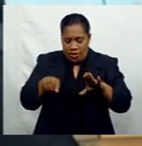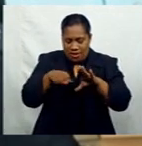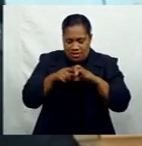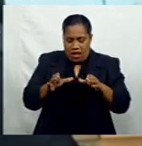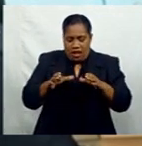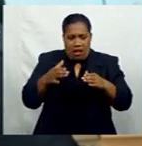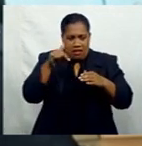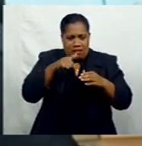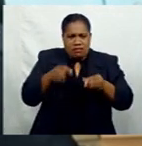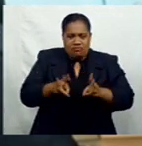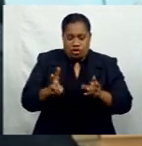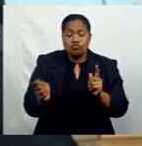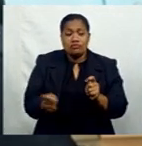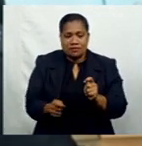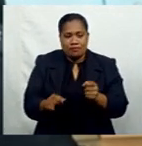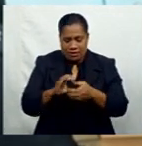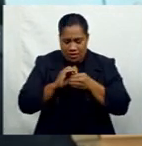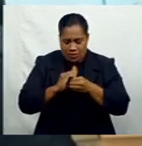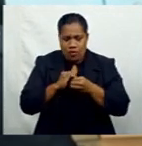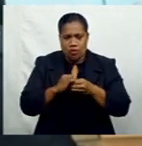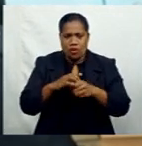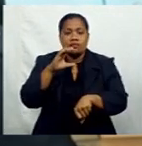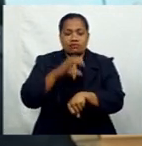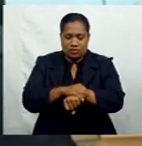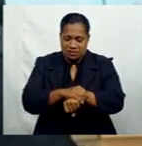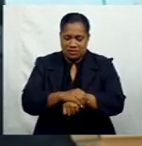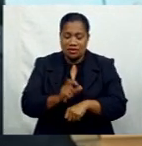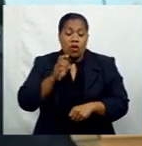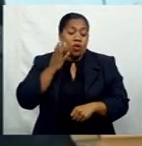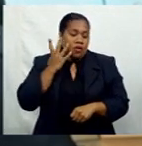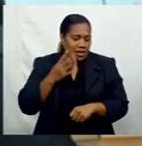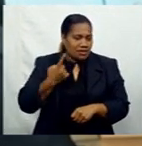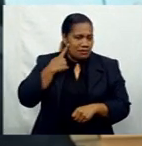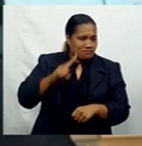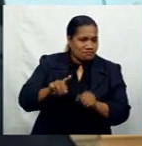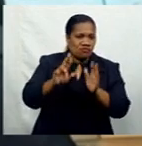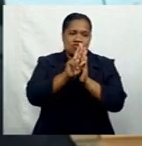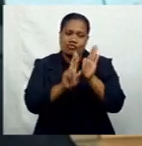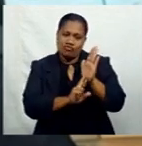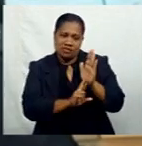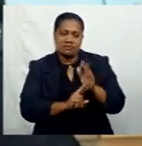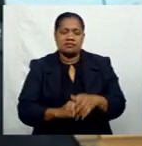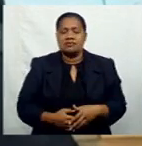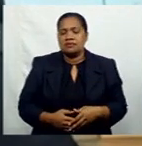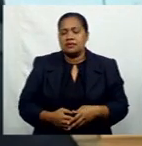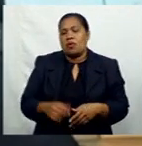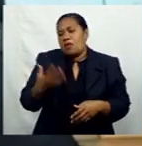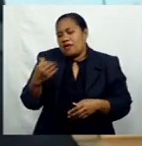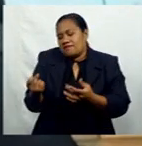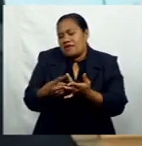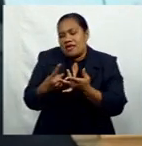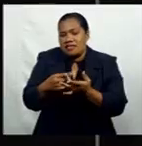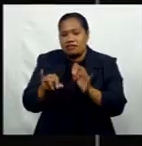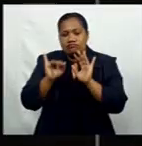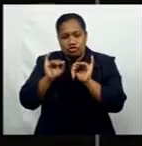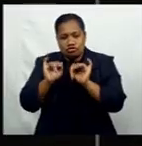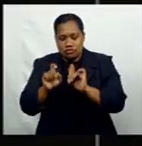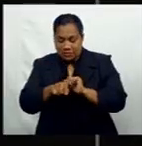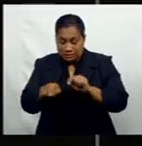mechanisms in dealing with their conduct and other issues that they are involved with.